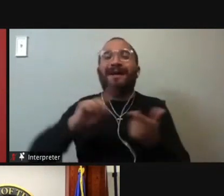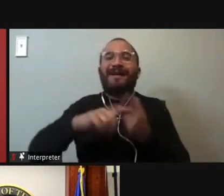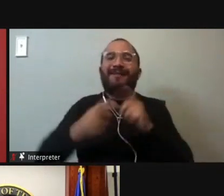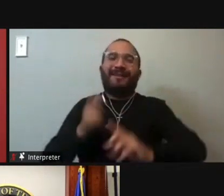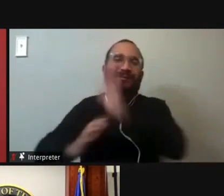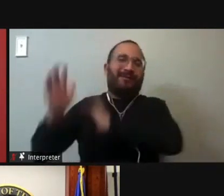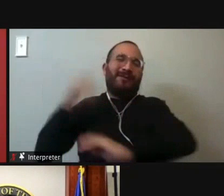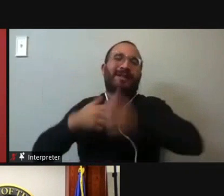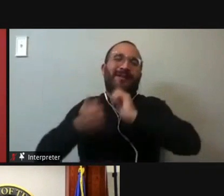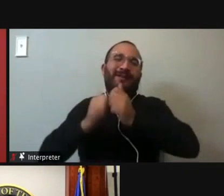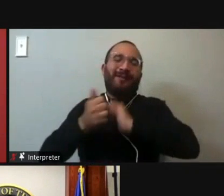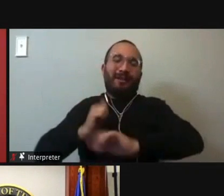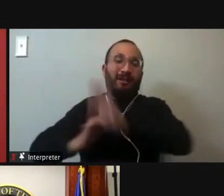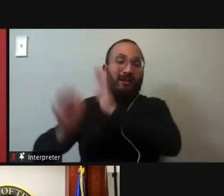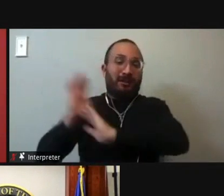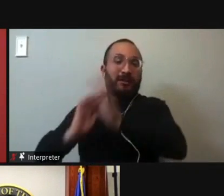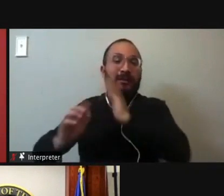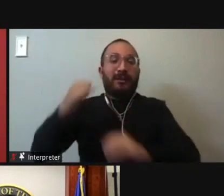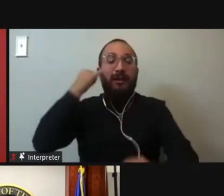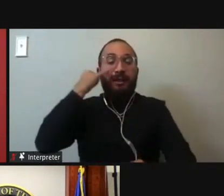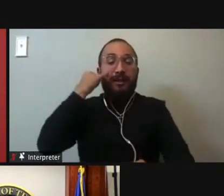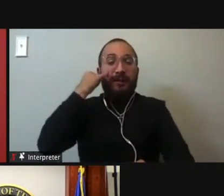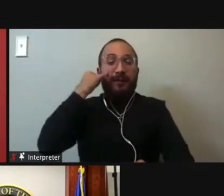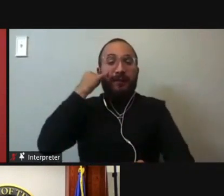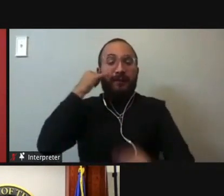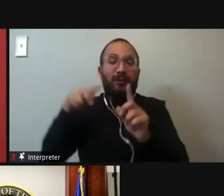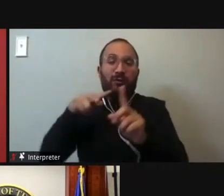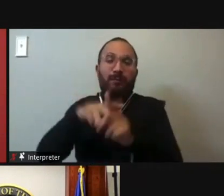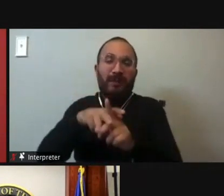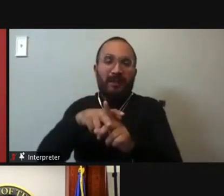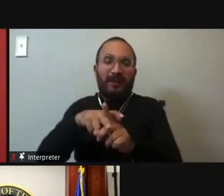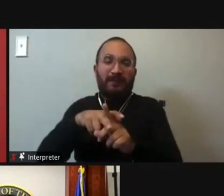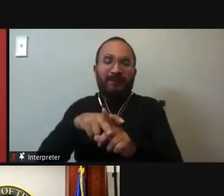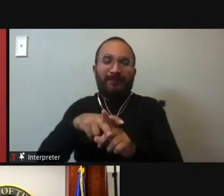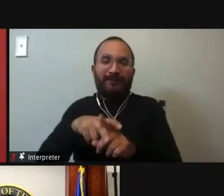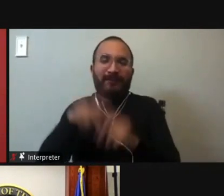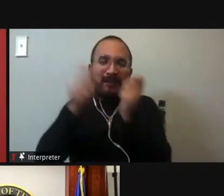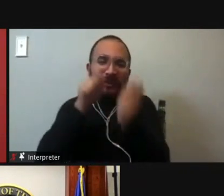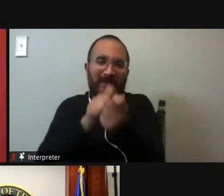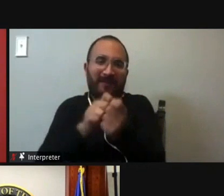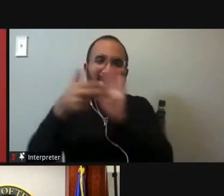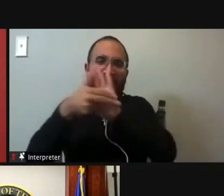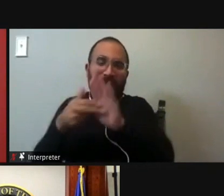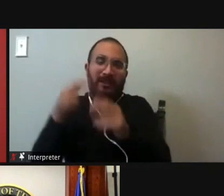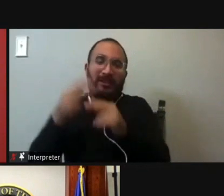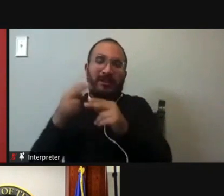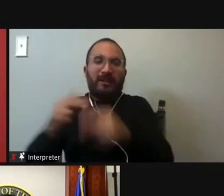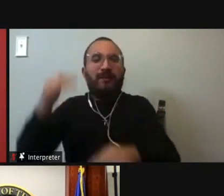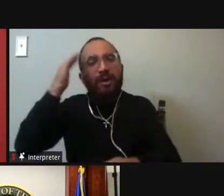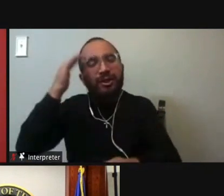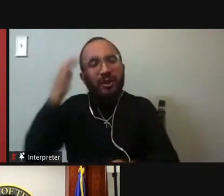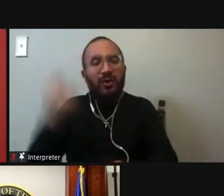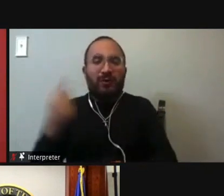in the day said to me, but at least if you put a partisan moniker next, next to somebody's name, you know, something about that. We